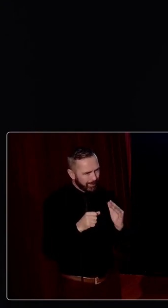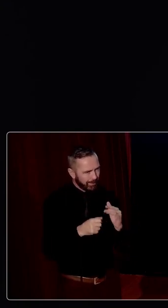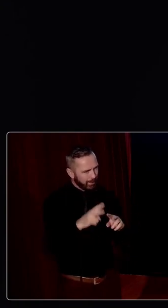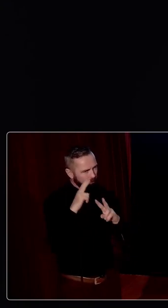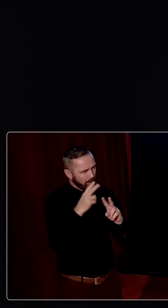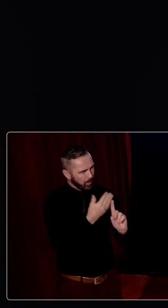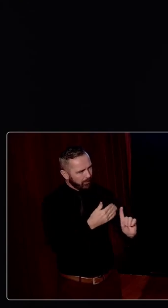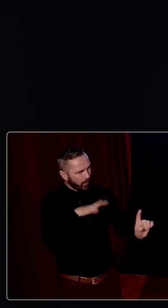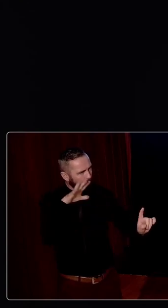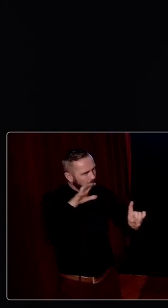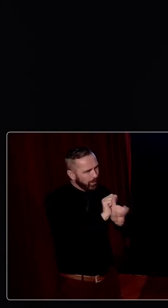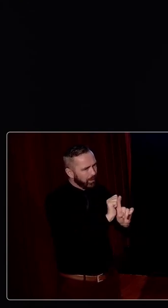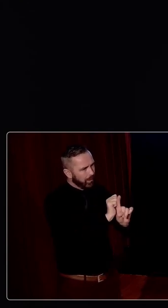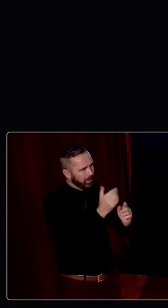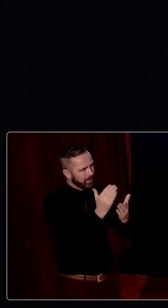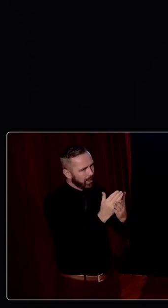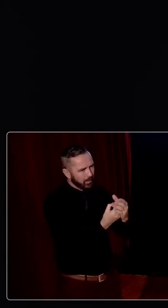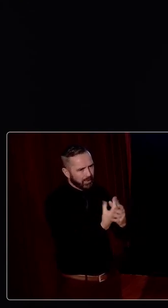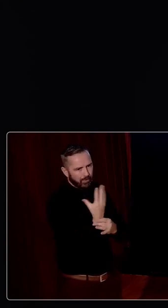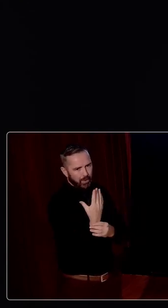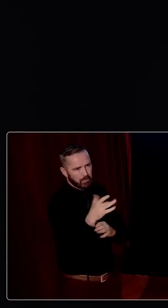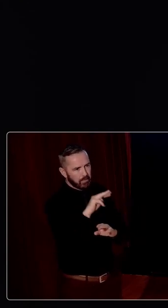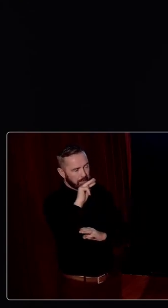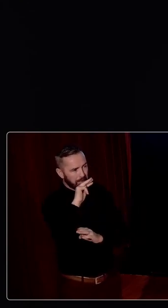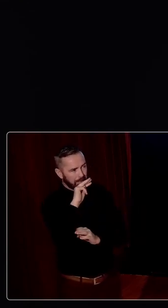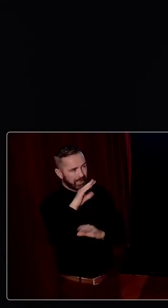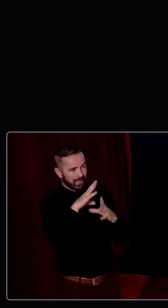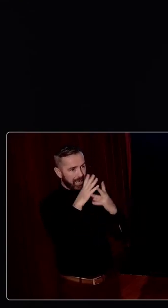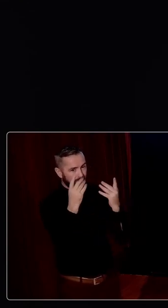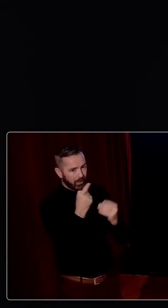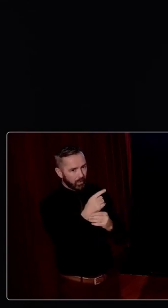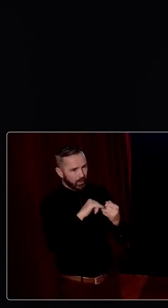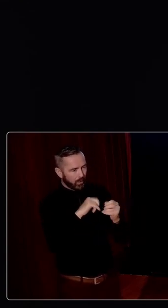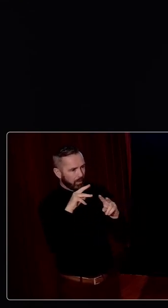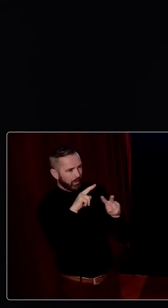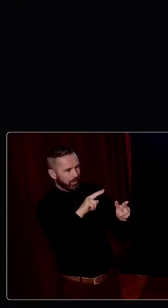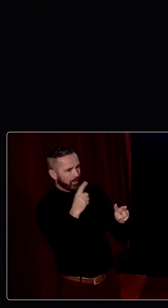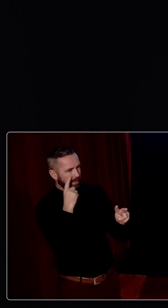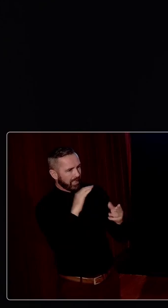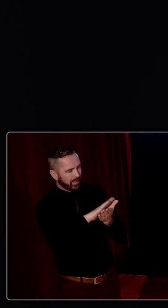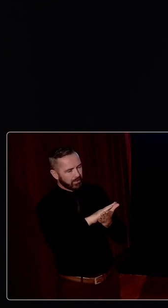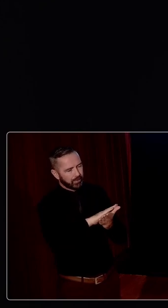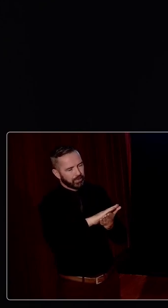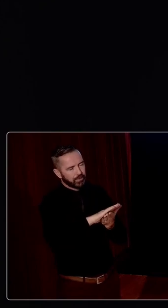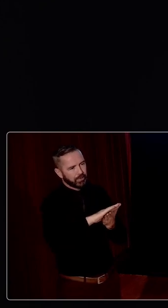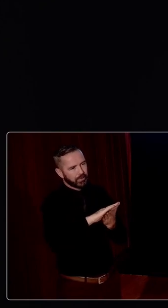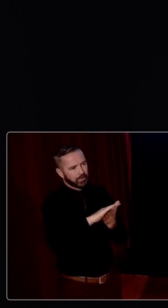at seeing them before they happened and stopping them out to pass have meant that everyone, I think, tuning in has seen a seamless